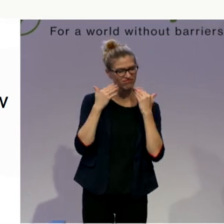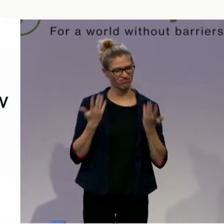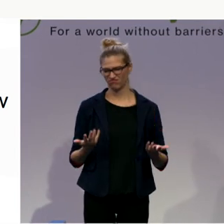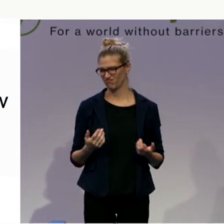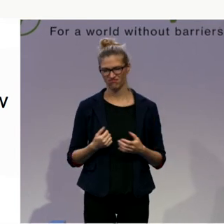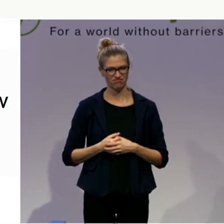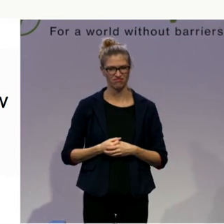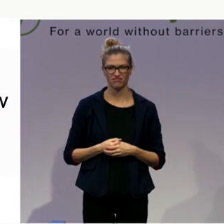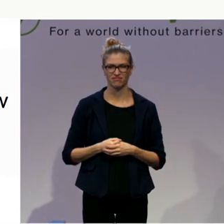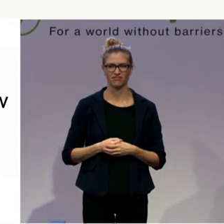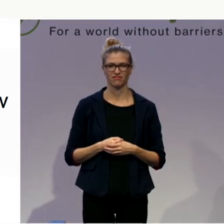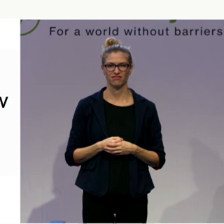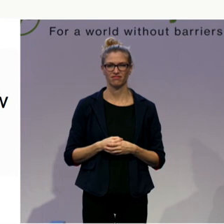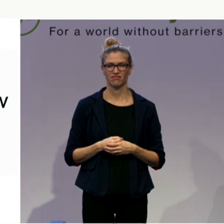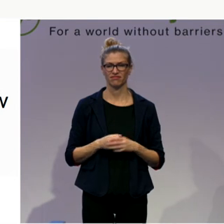Without any love.